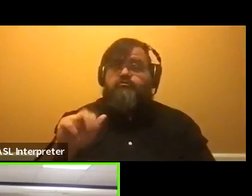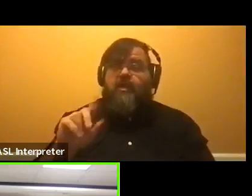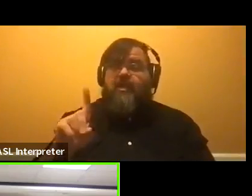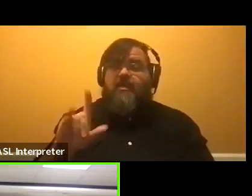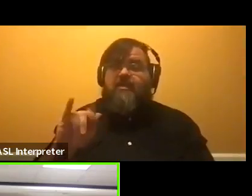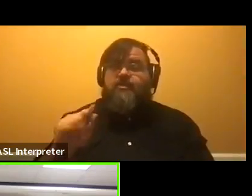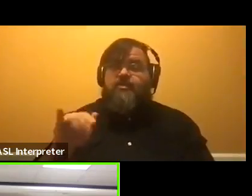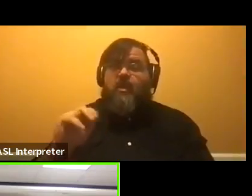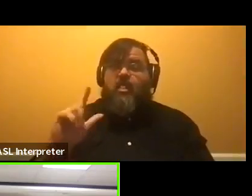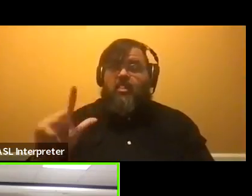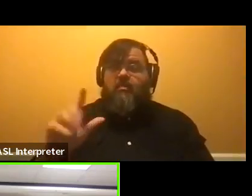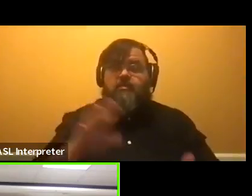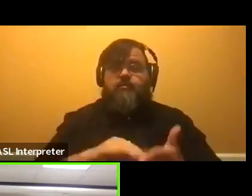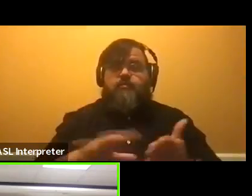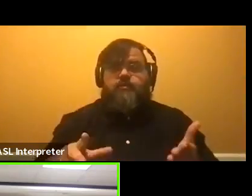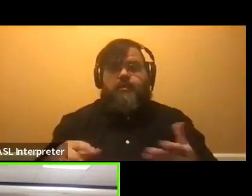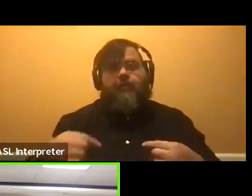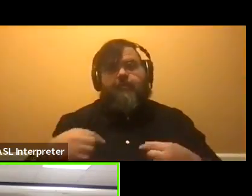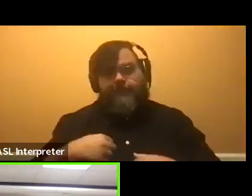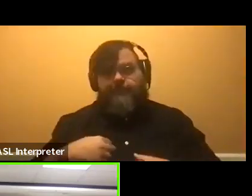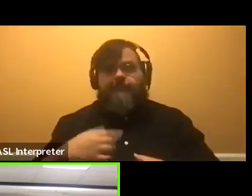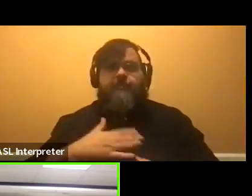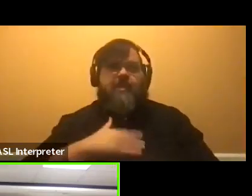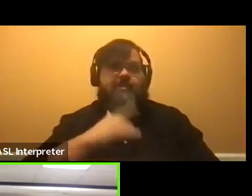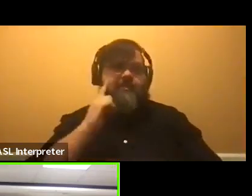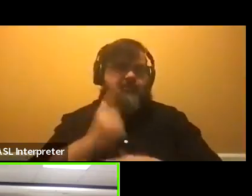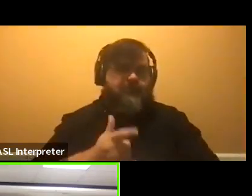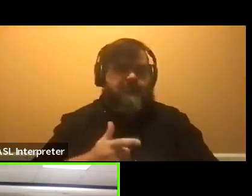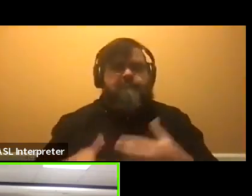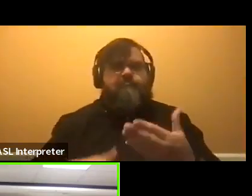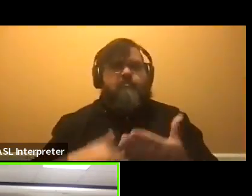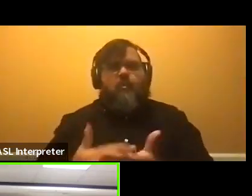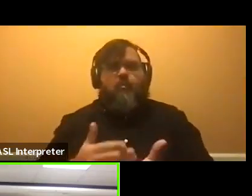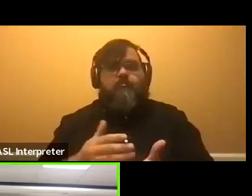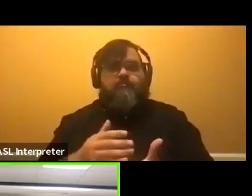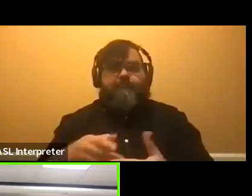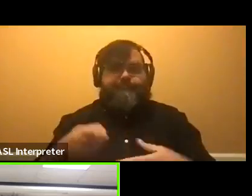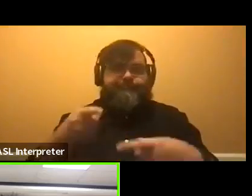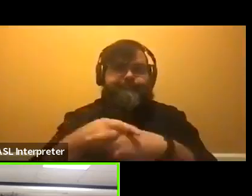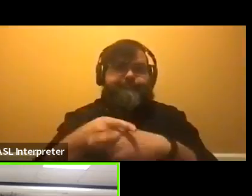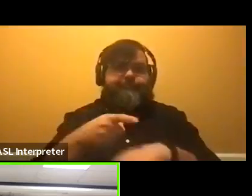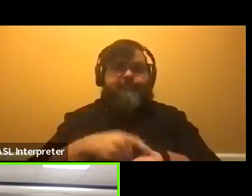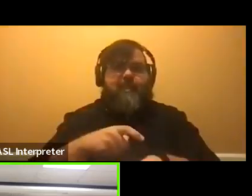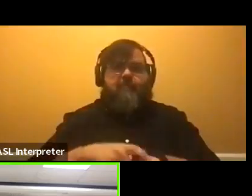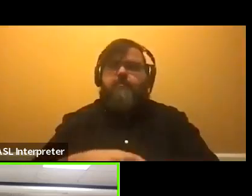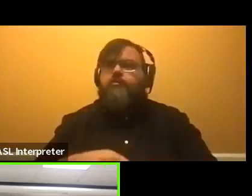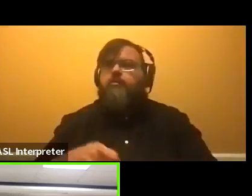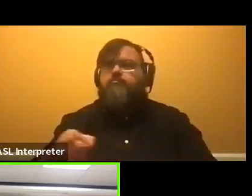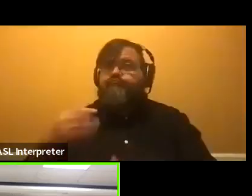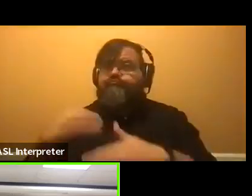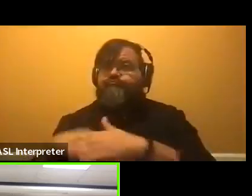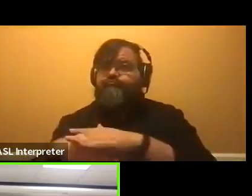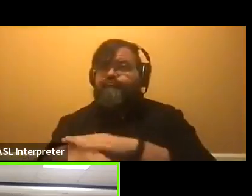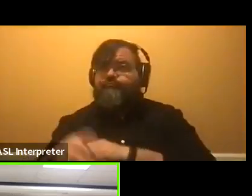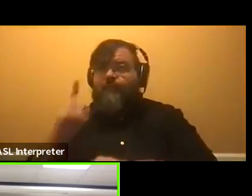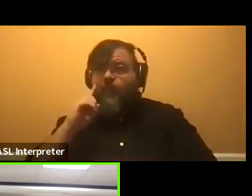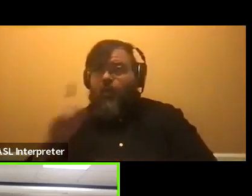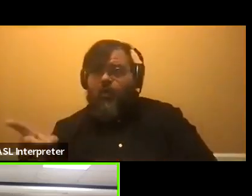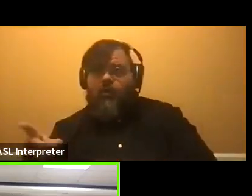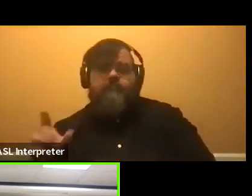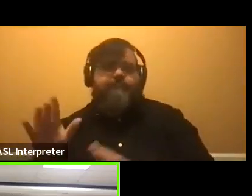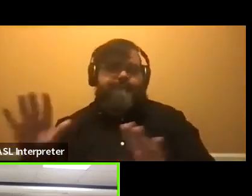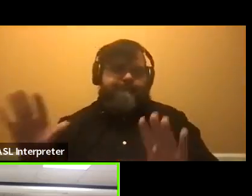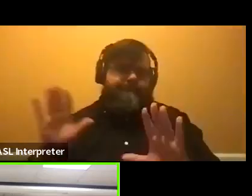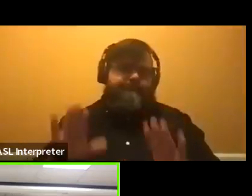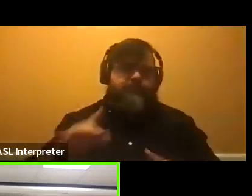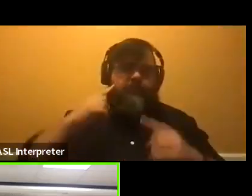time. So I knew they were very understanding and they were very accommodating for her. So I knew they'd be very accommodating for me. Um, on top of that, they did give